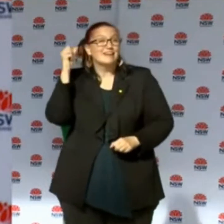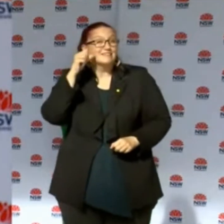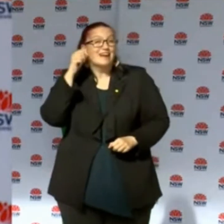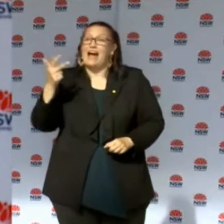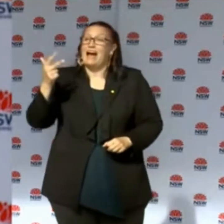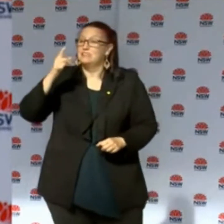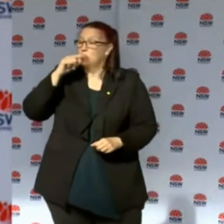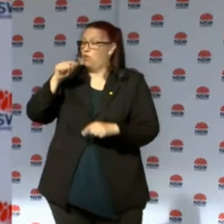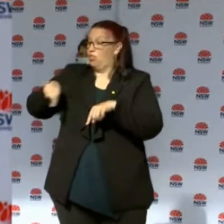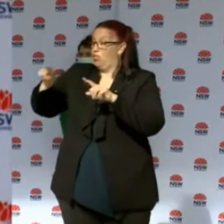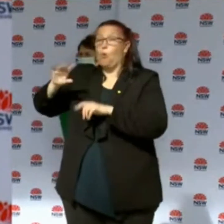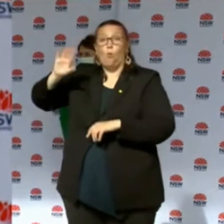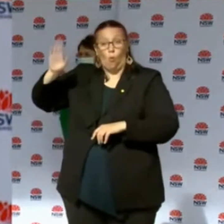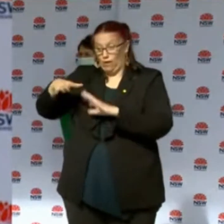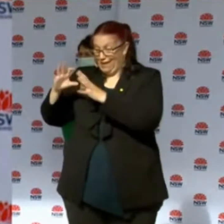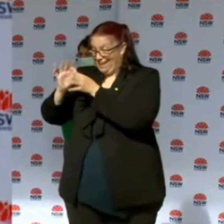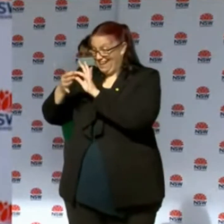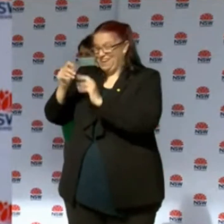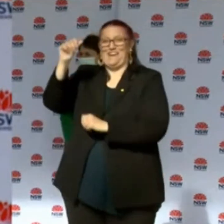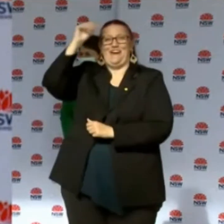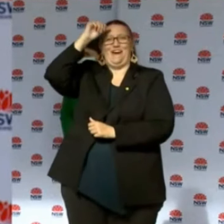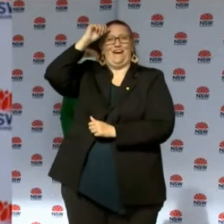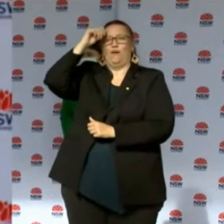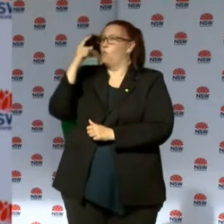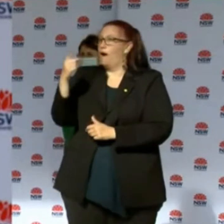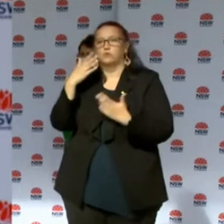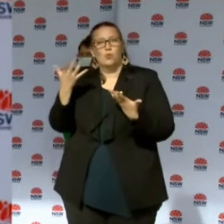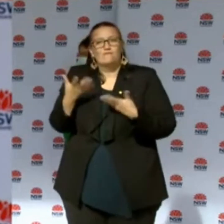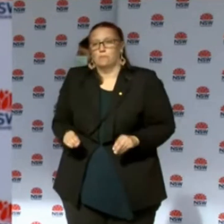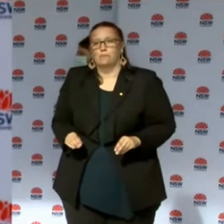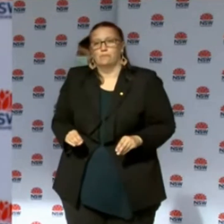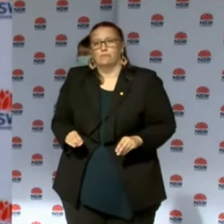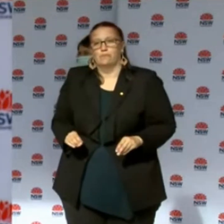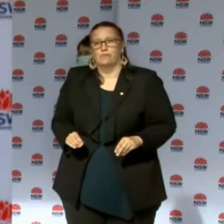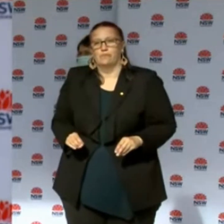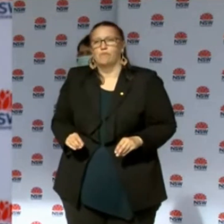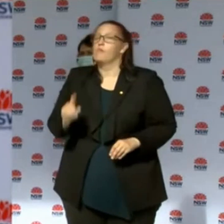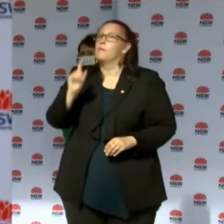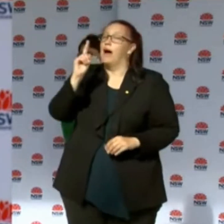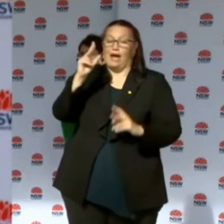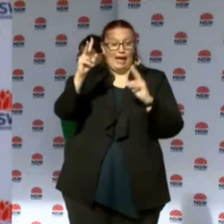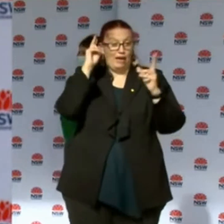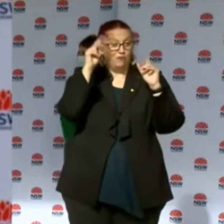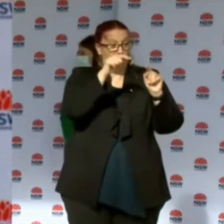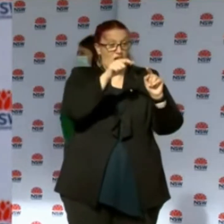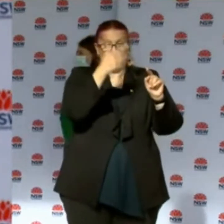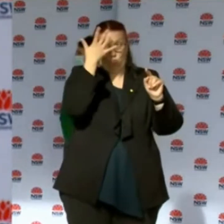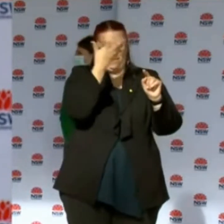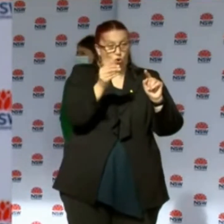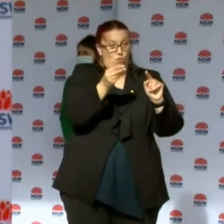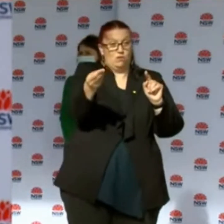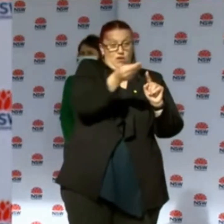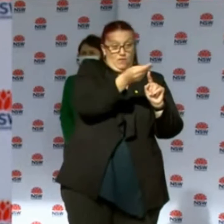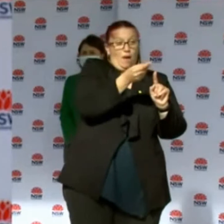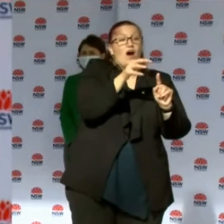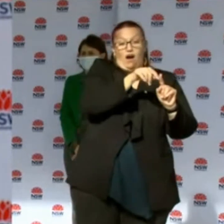bar one of them were linked. The link is we have not established the initial transmission mode for the hairdresser. But